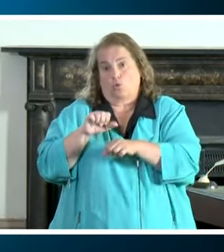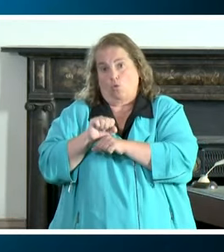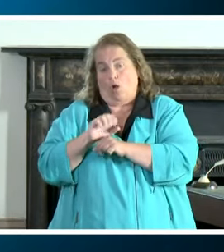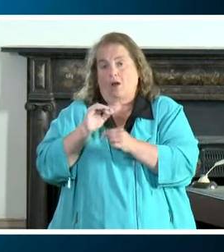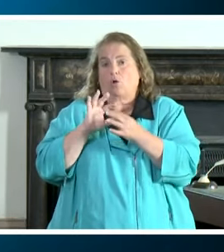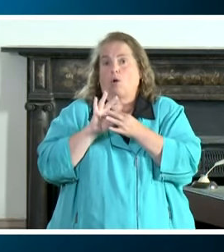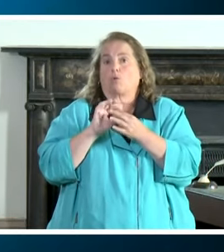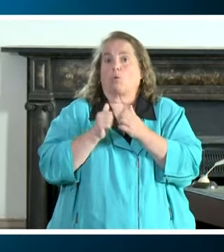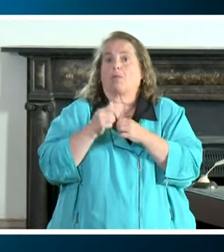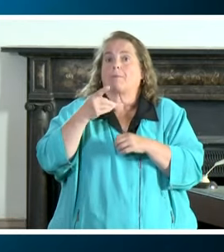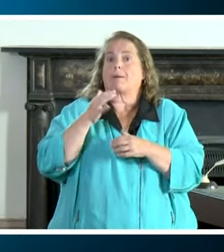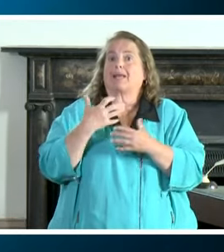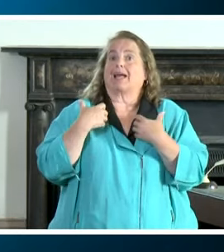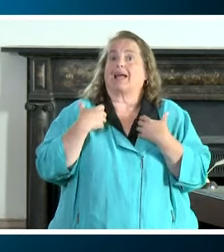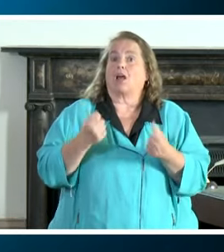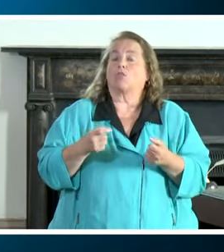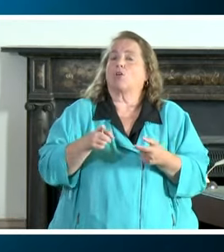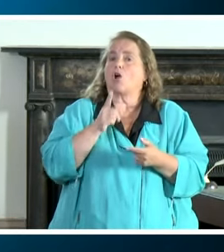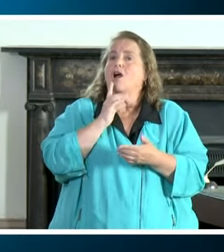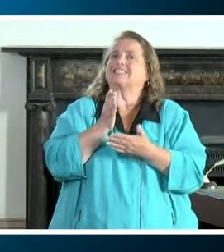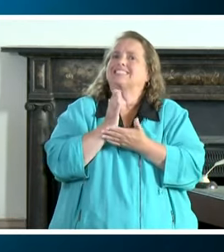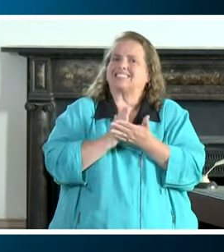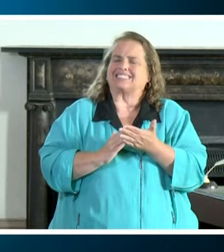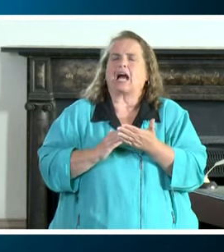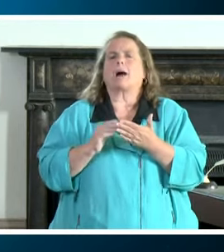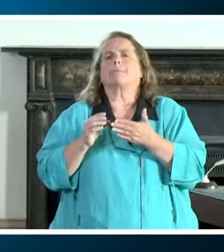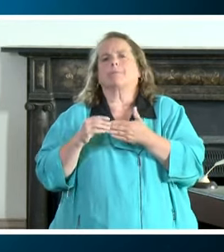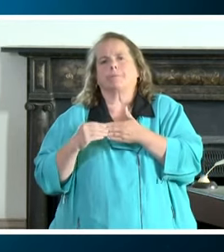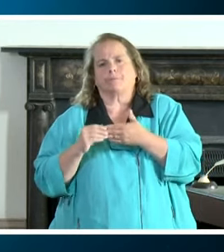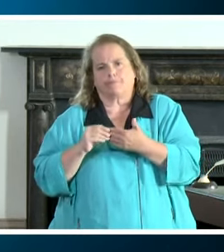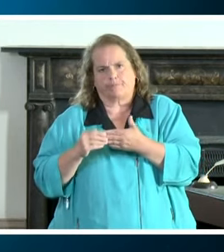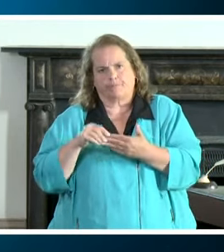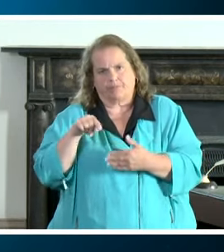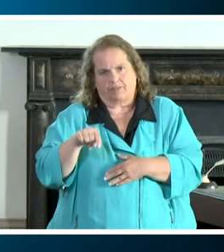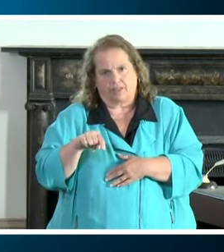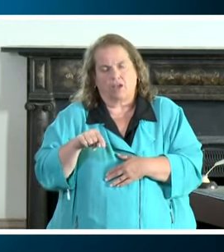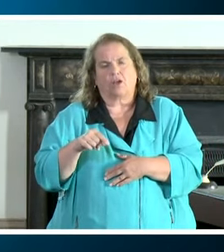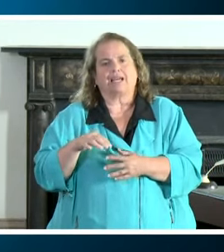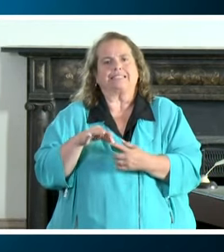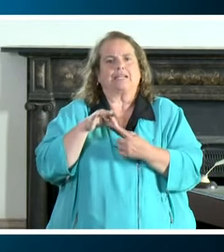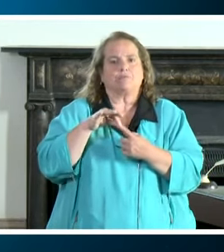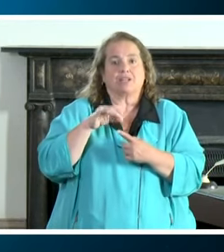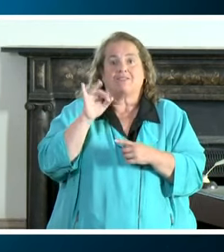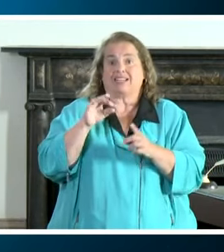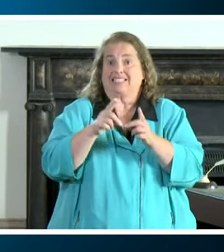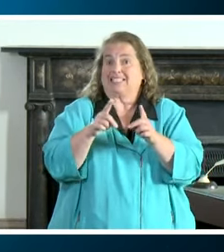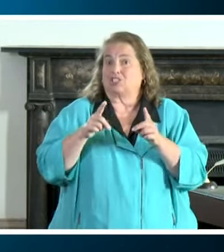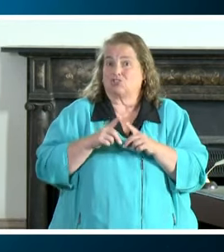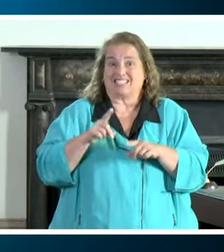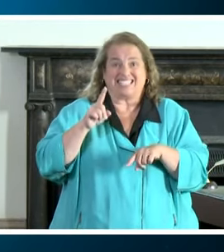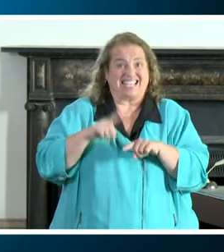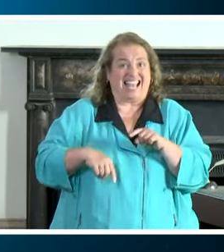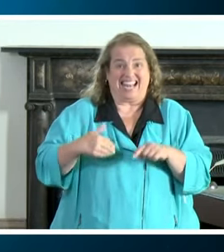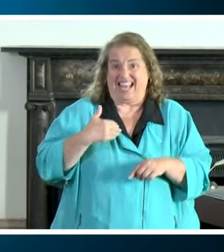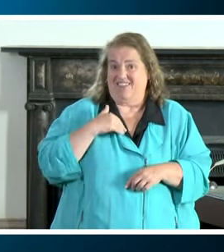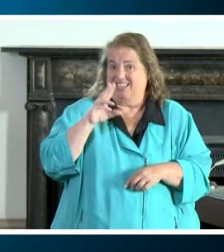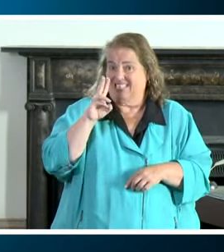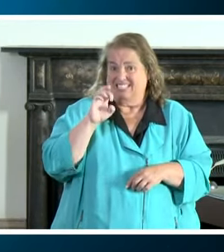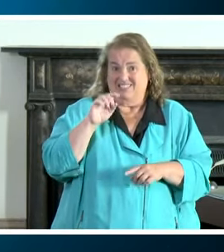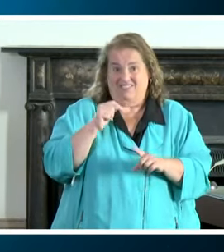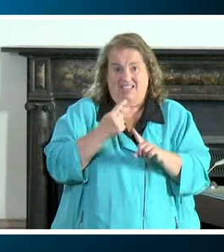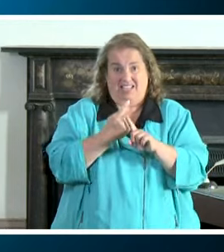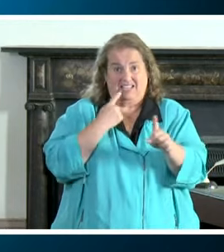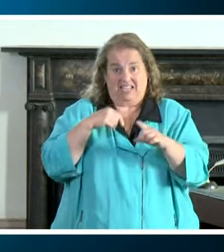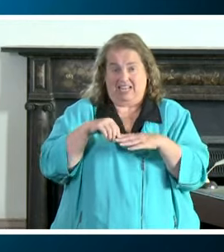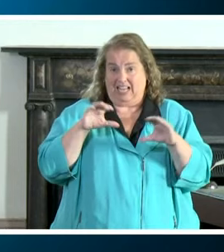public health there are there some uh lenience there's some leniency there and some exceptions if districts are unable to have that six feet distancing